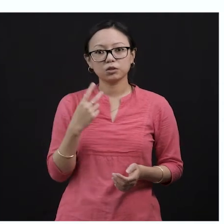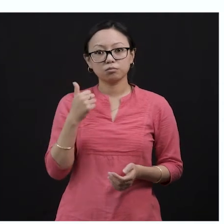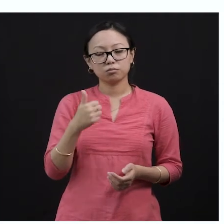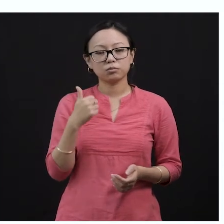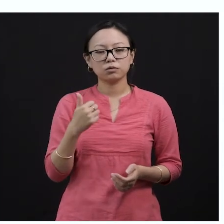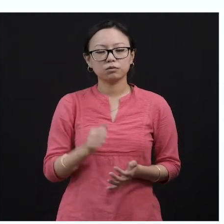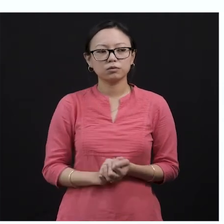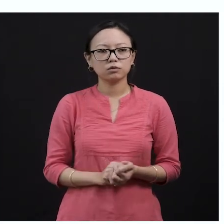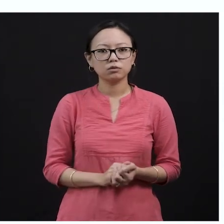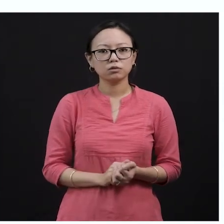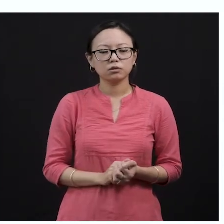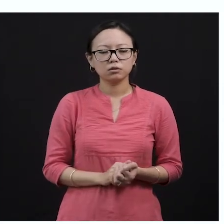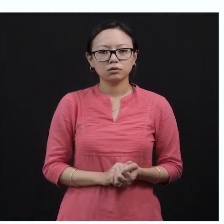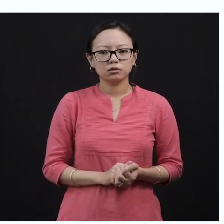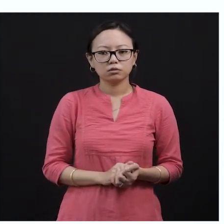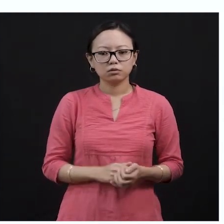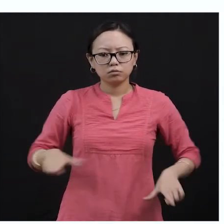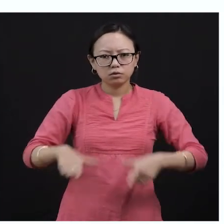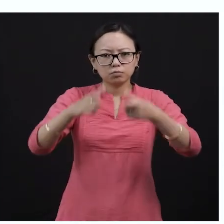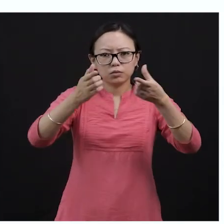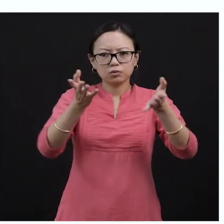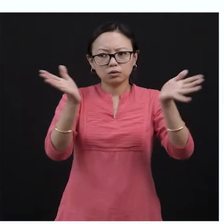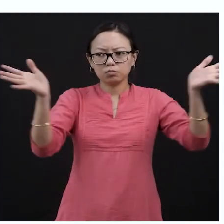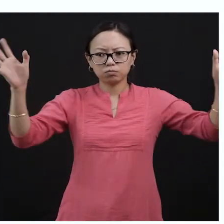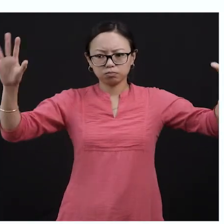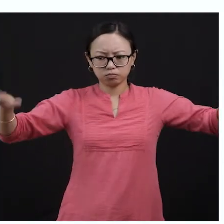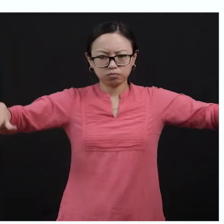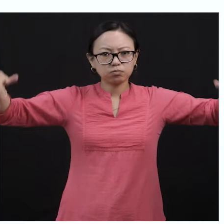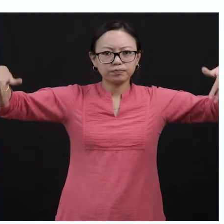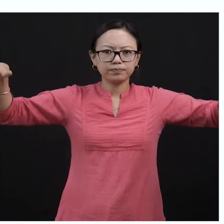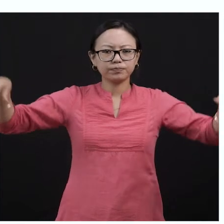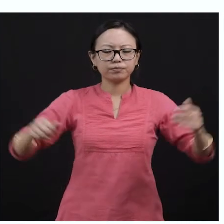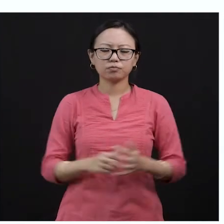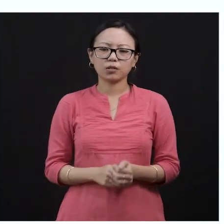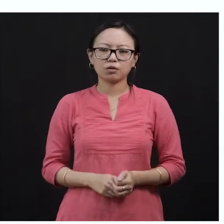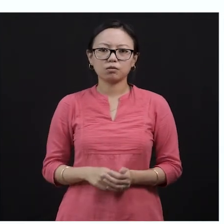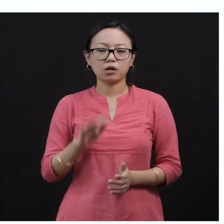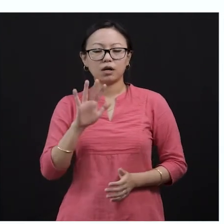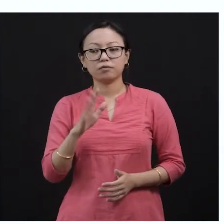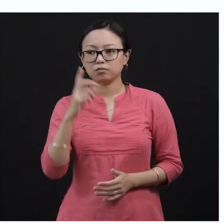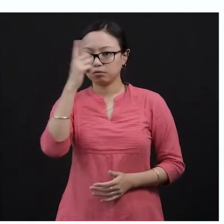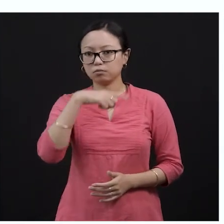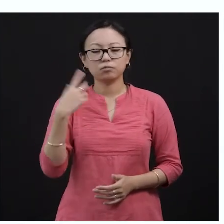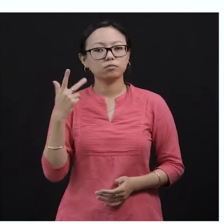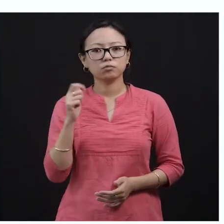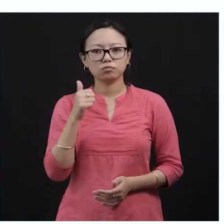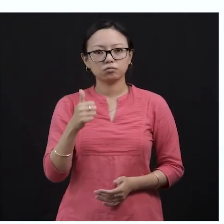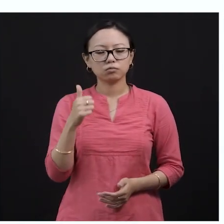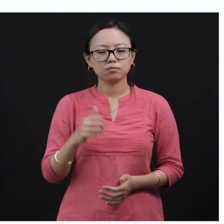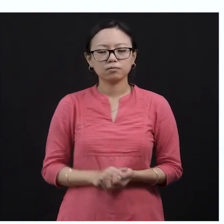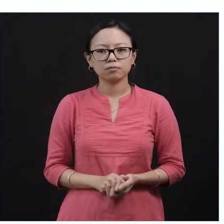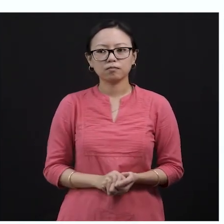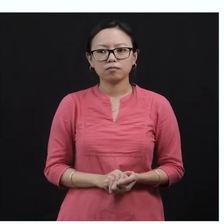see the banyan tree spreading out its branches, and there will be twisting passages. And he can walk, okay? He can